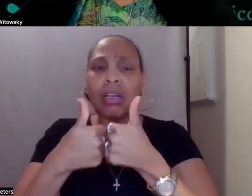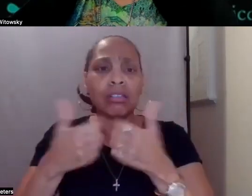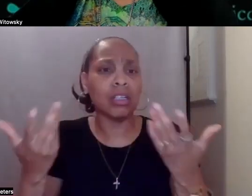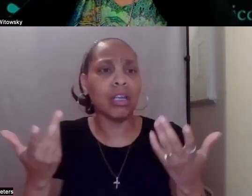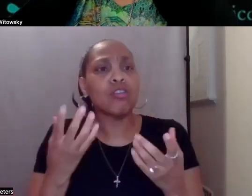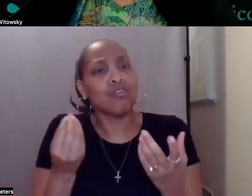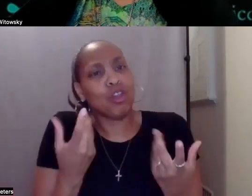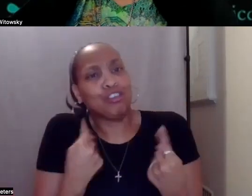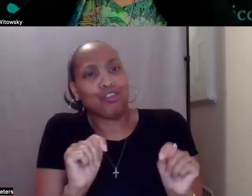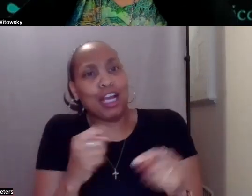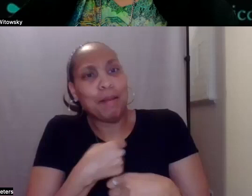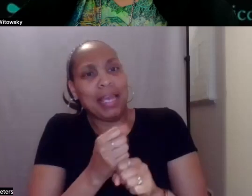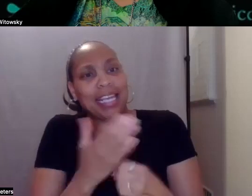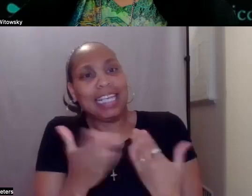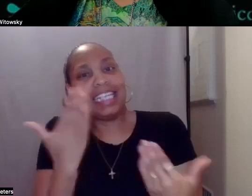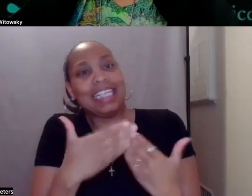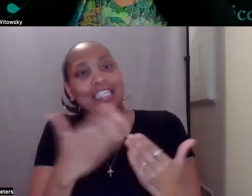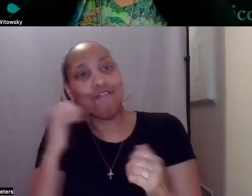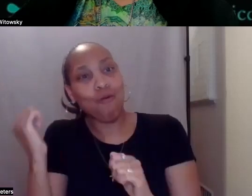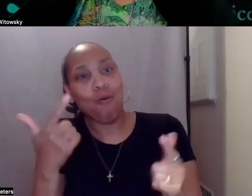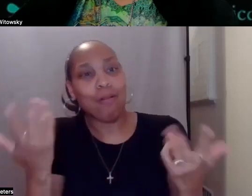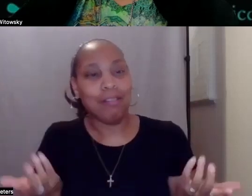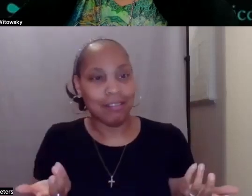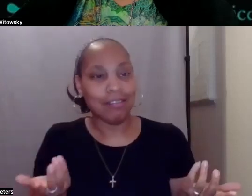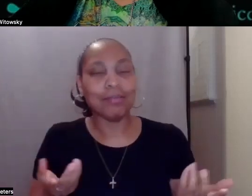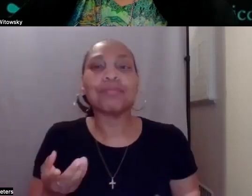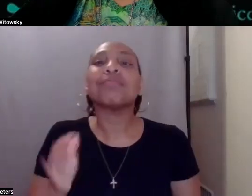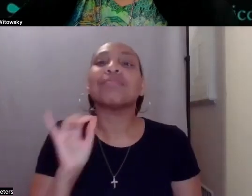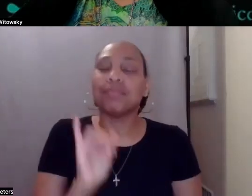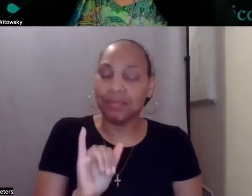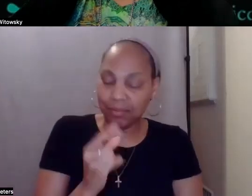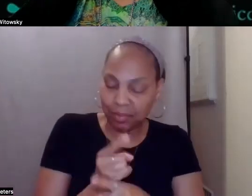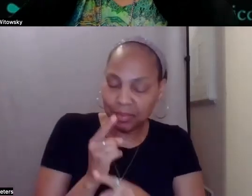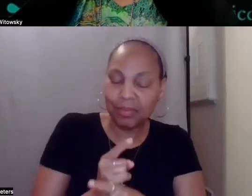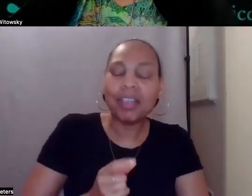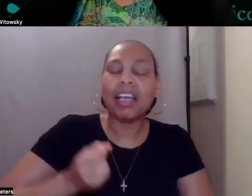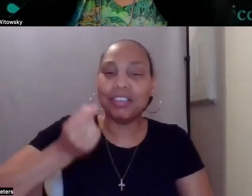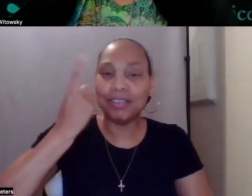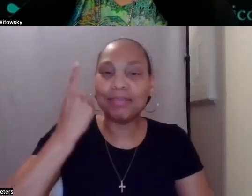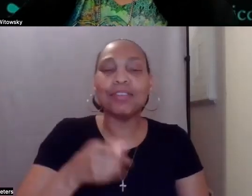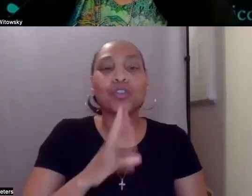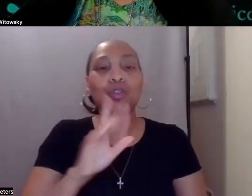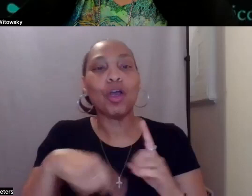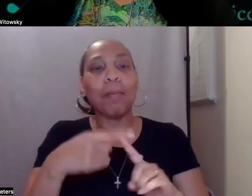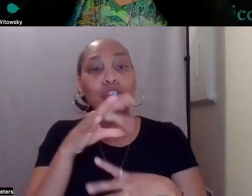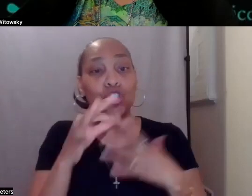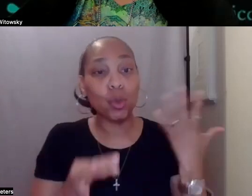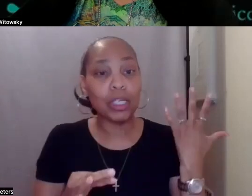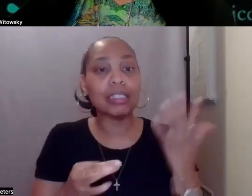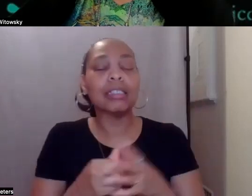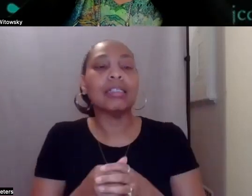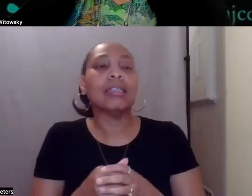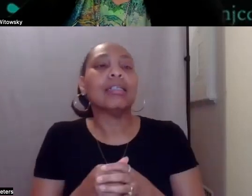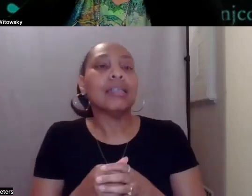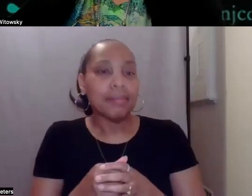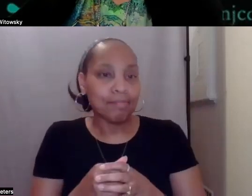Yes, I hear you on that one. And, you I guess when you also talk about choice, you know, I don't know about you,